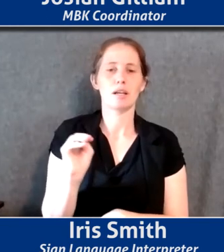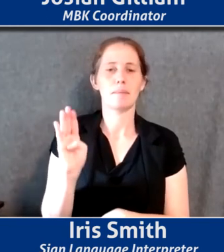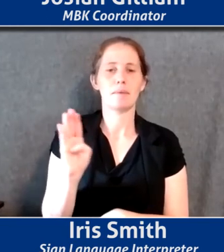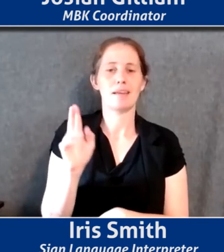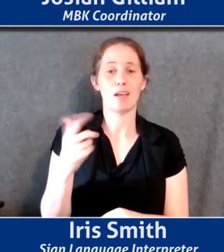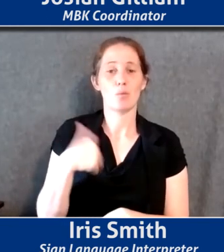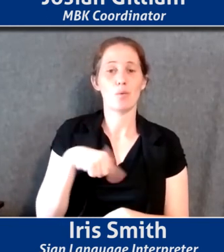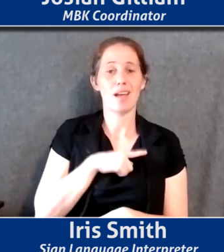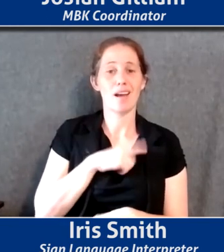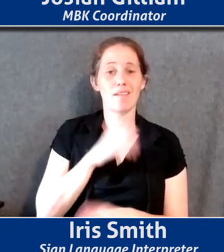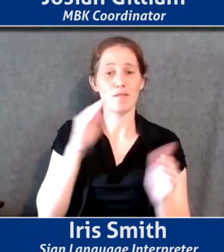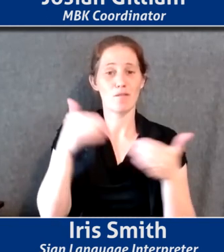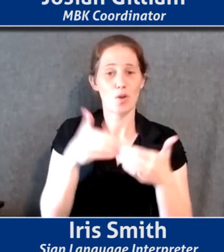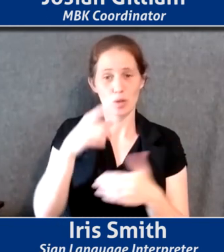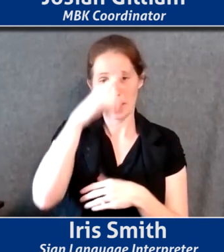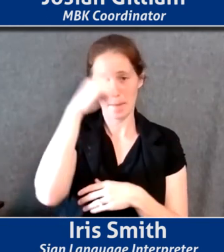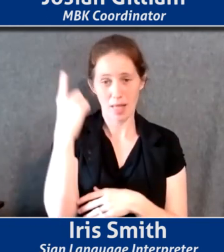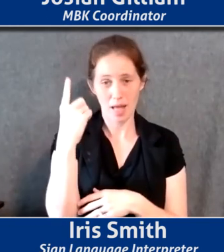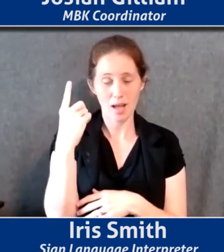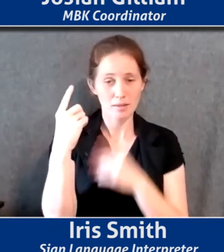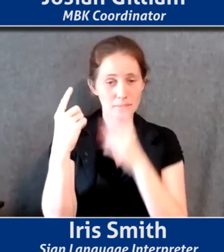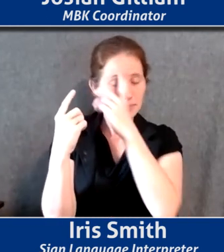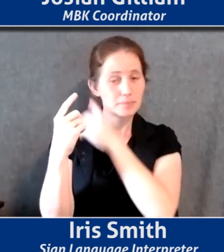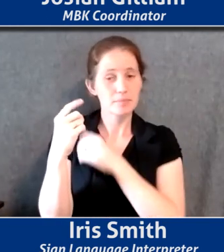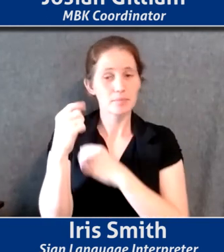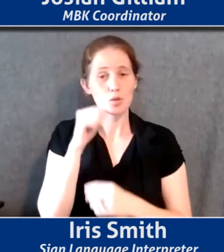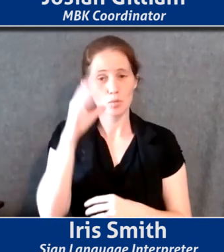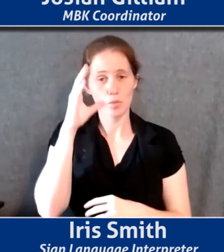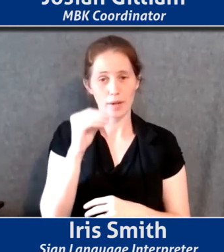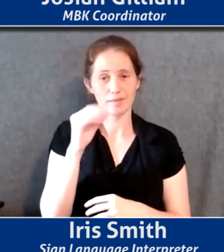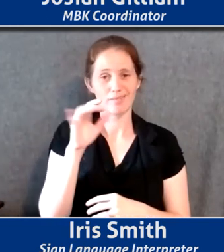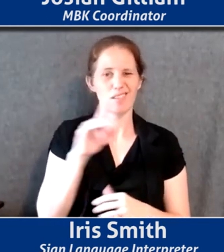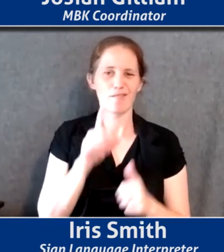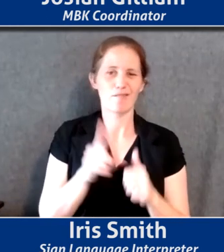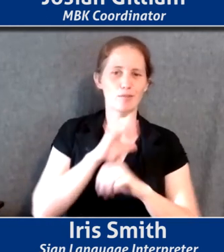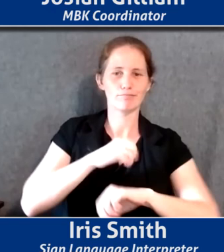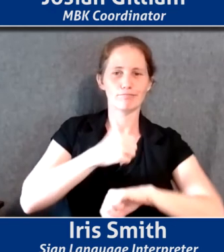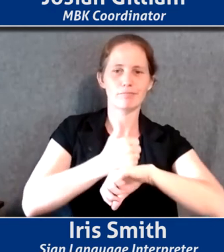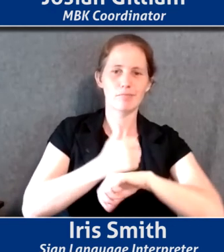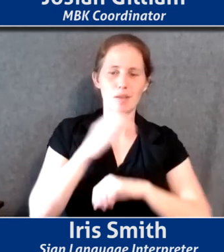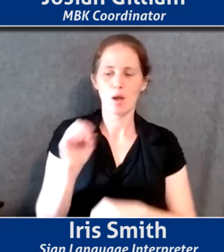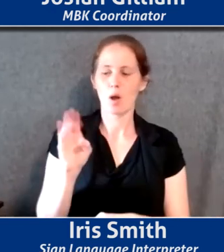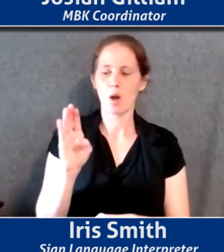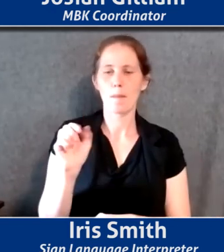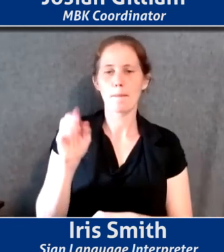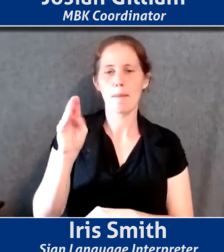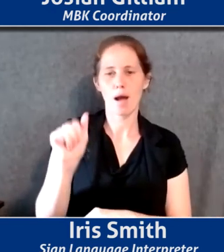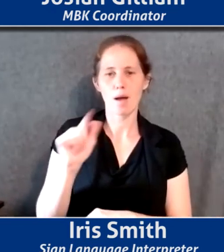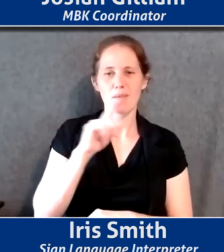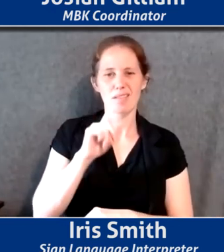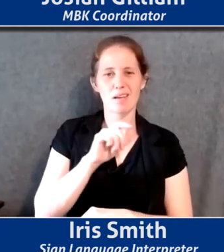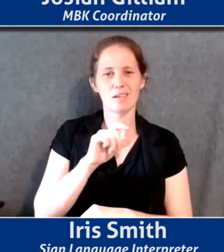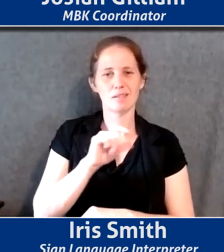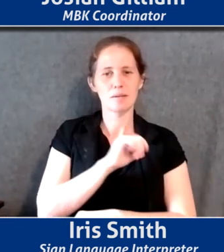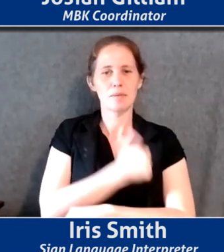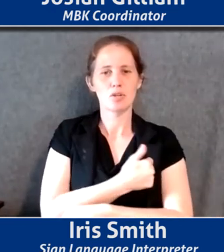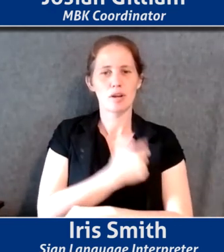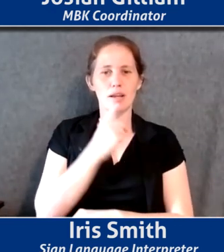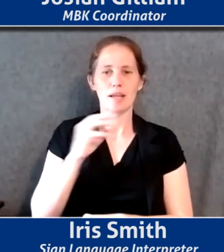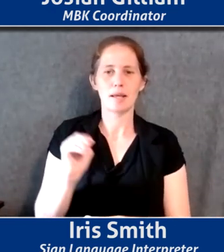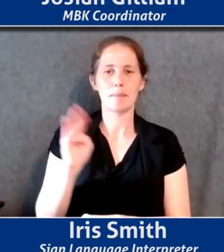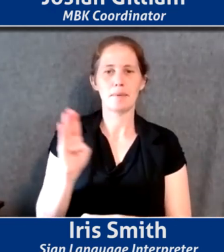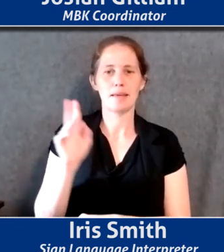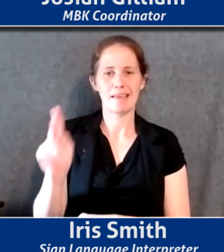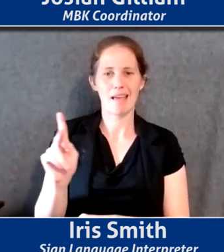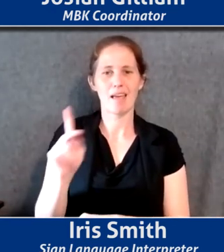initial strong focus on black men and boys. That was, uh, in the original framework that the Obama administration put together, uh, and that the original MBK playbook for Pittsburgh